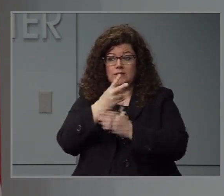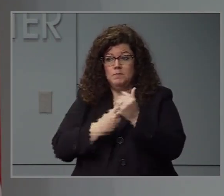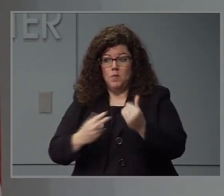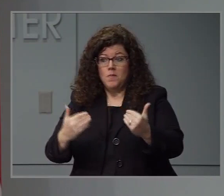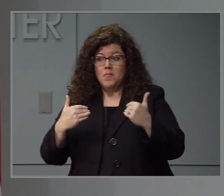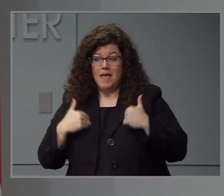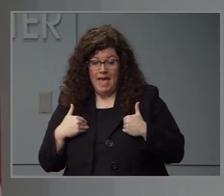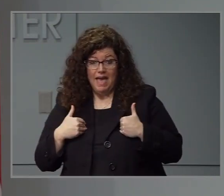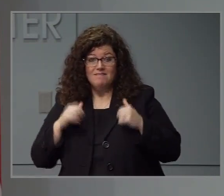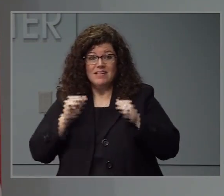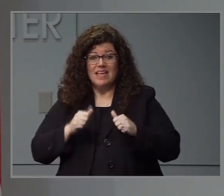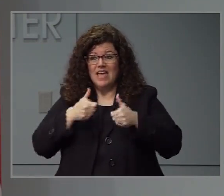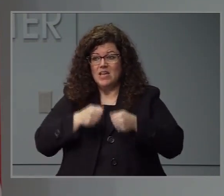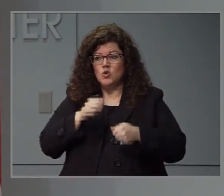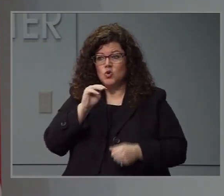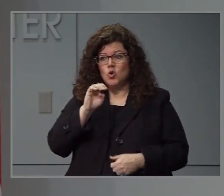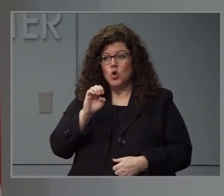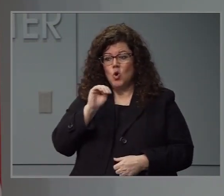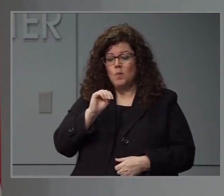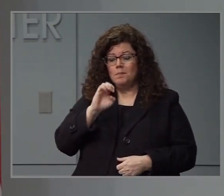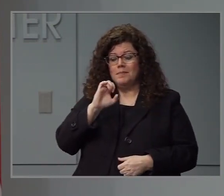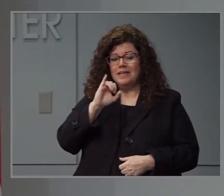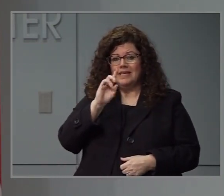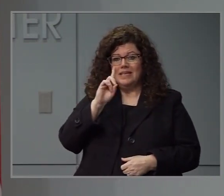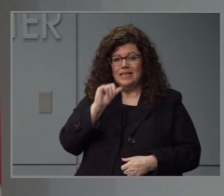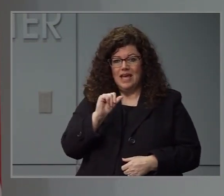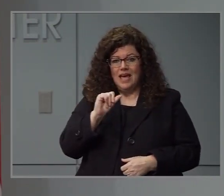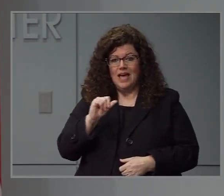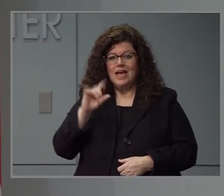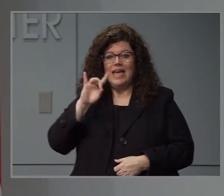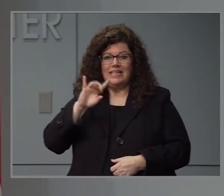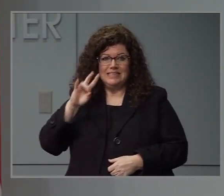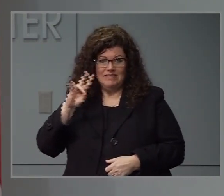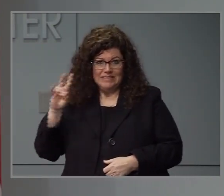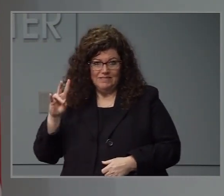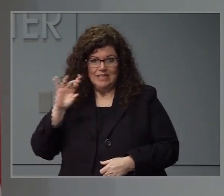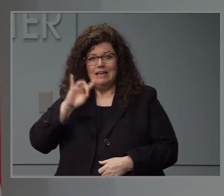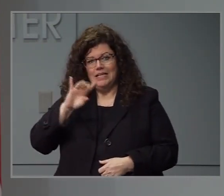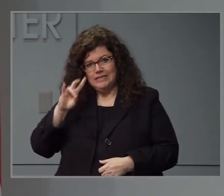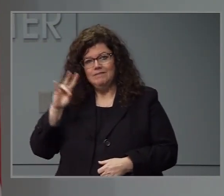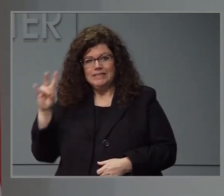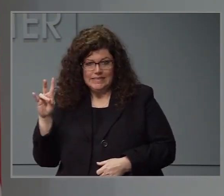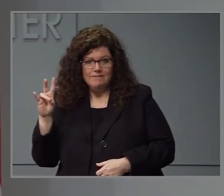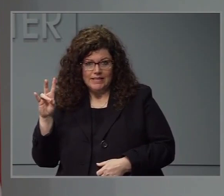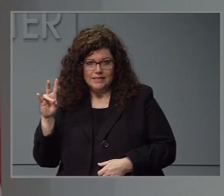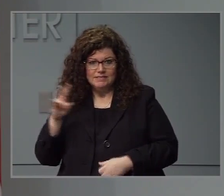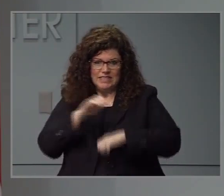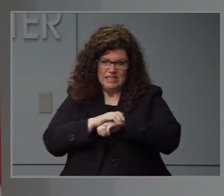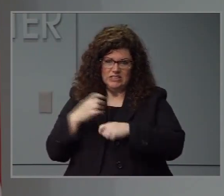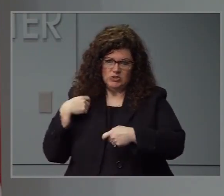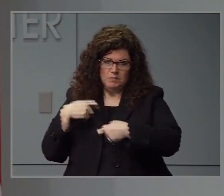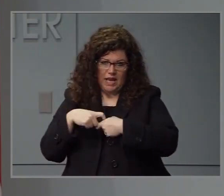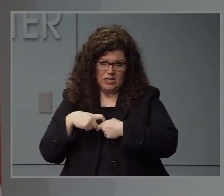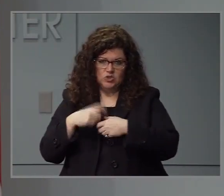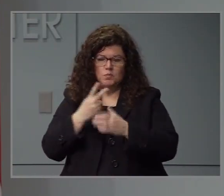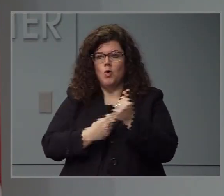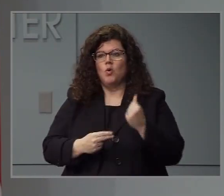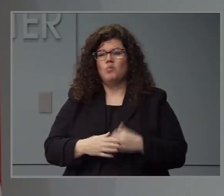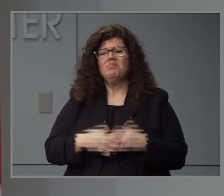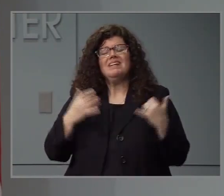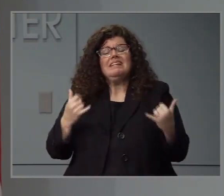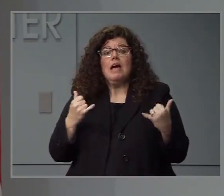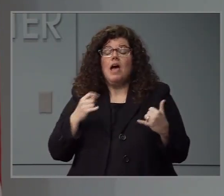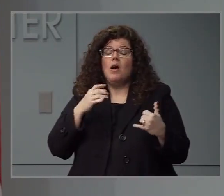by texting COMIDA to 877-877. I know that these are challenging and uncertain